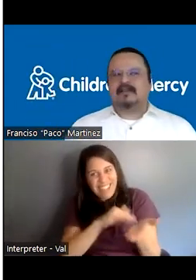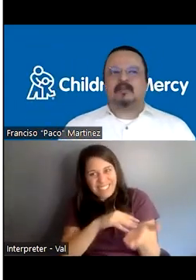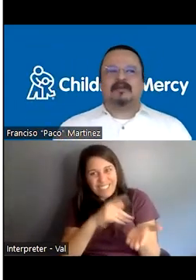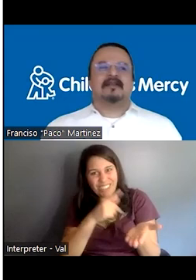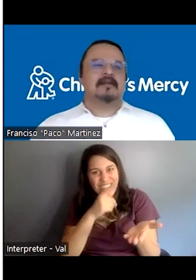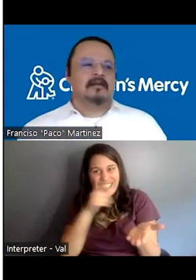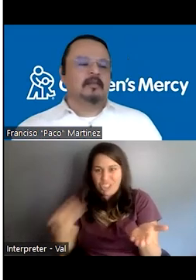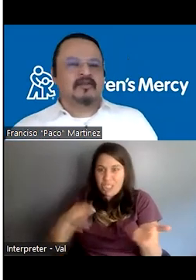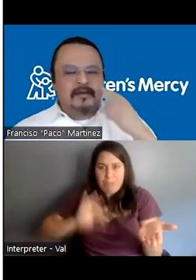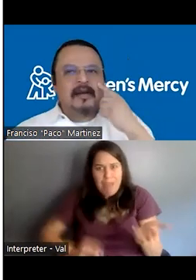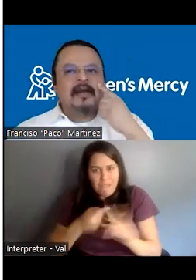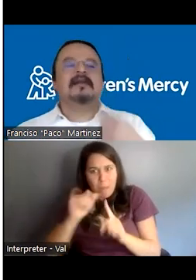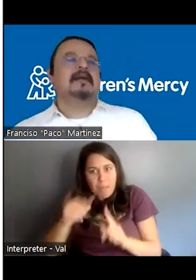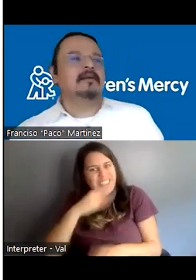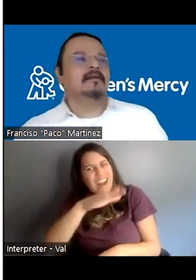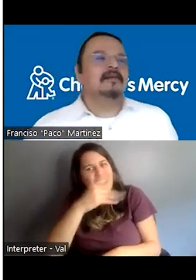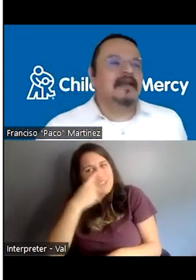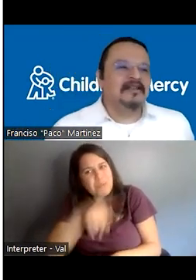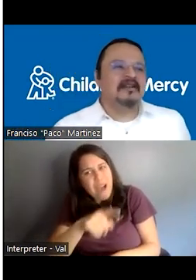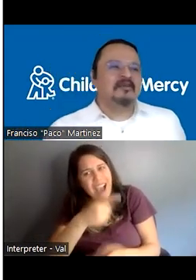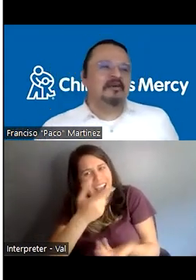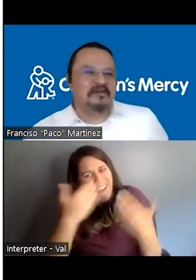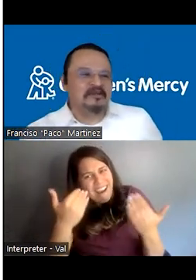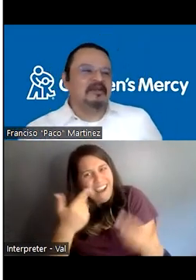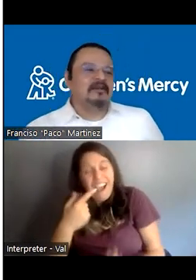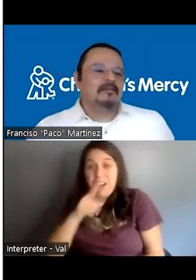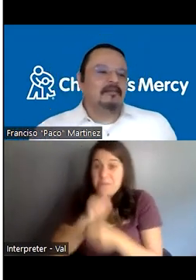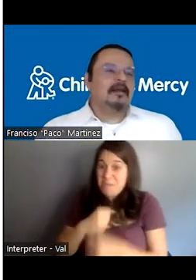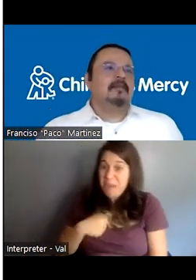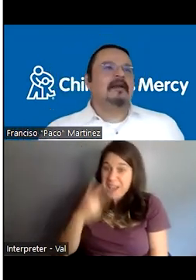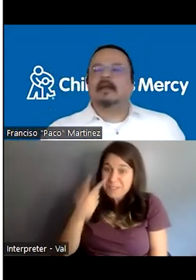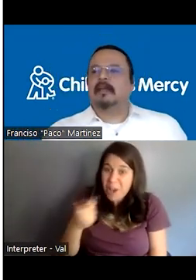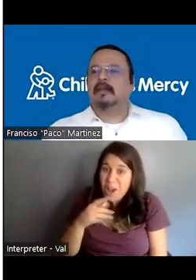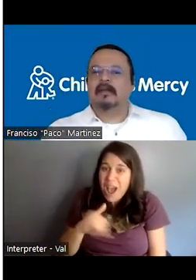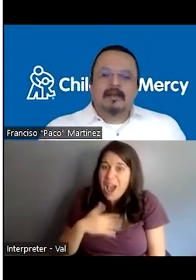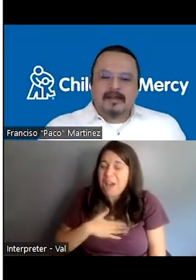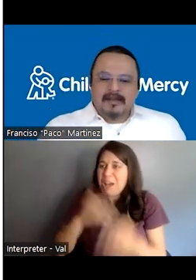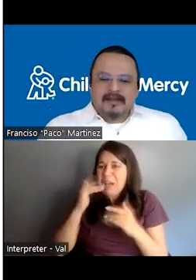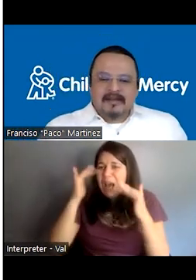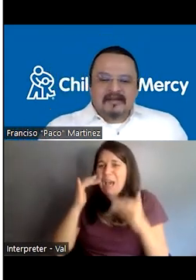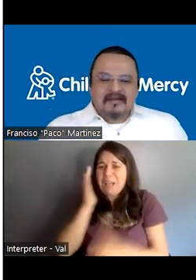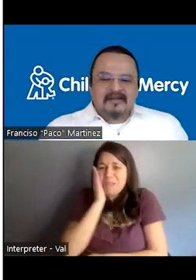was a great experience. I almost cried when I, when I had that experience, but I'm a crying baby.